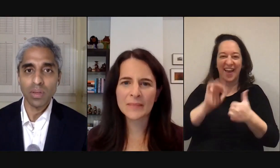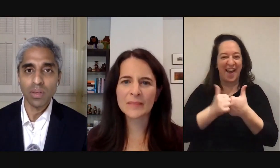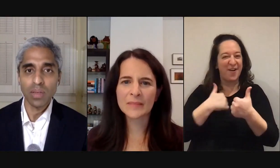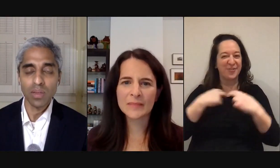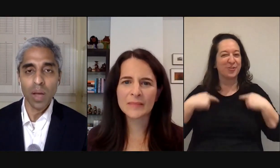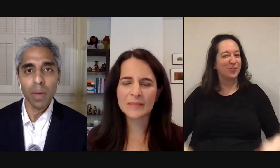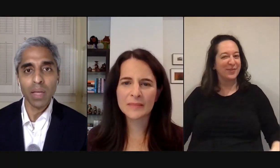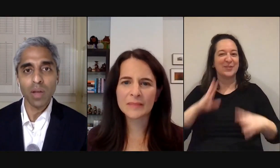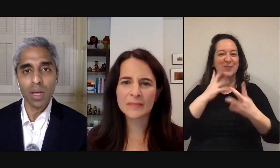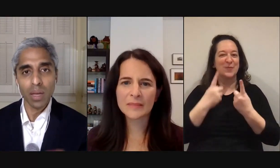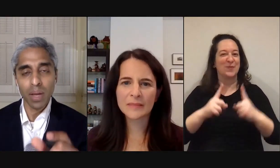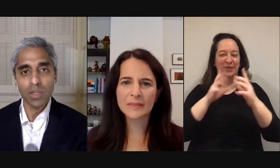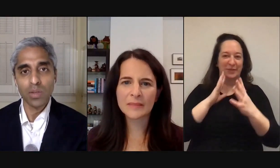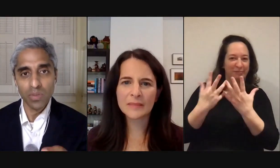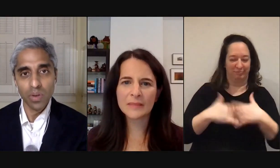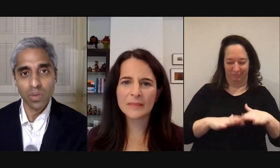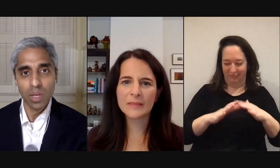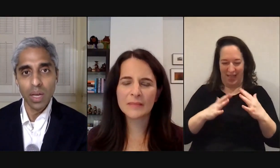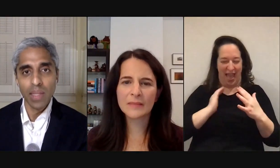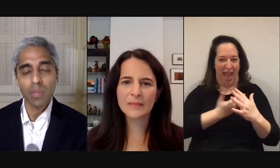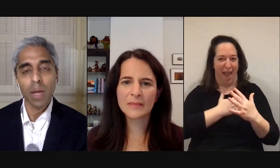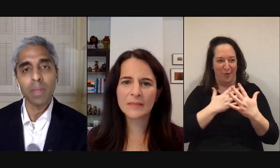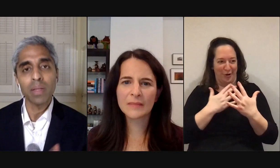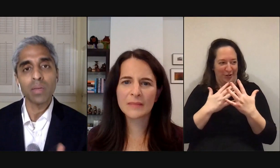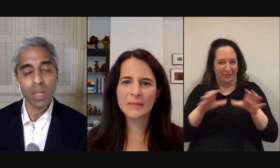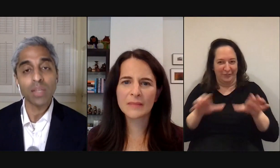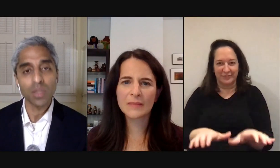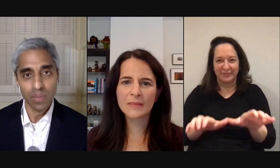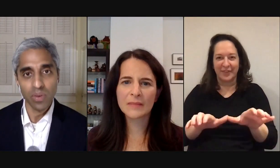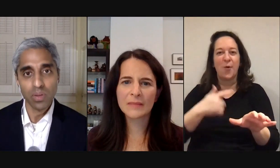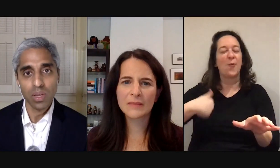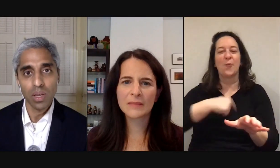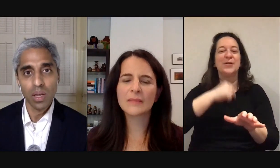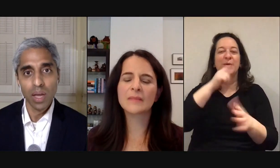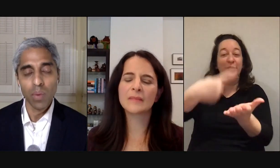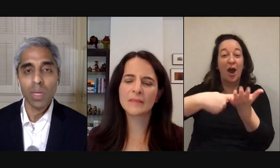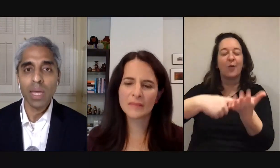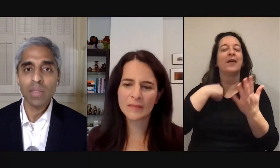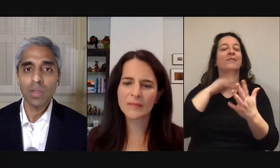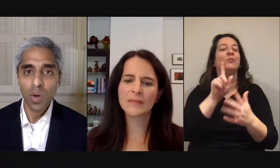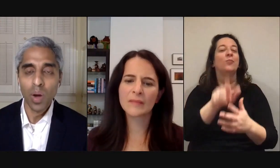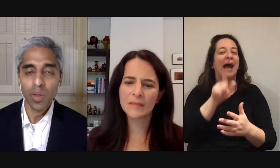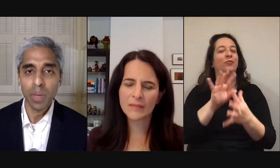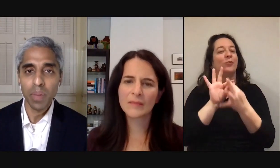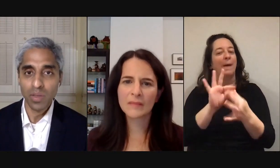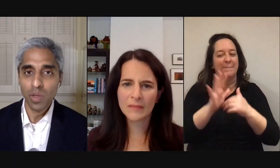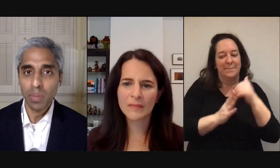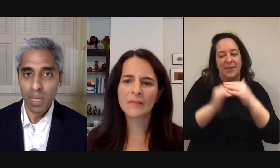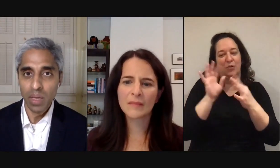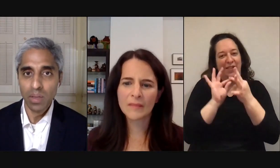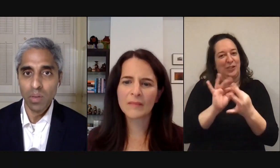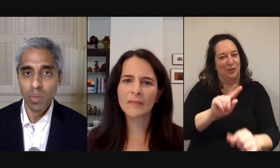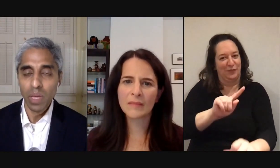differences is not by talking about issues first it's by building relationship first and when we get to know other people